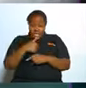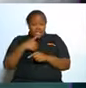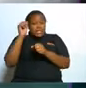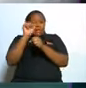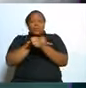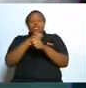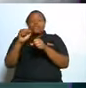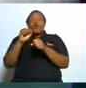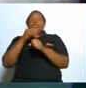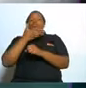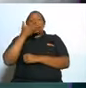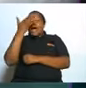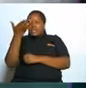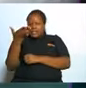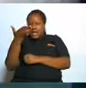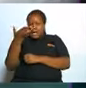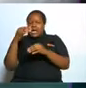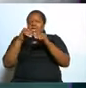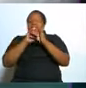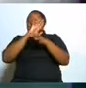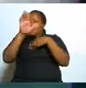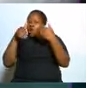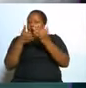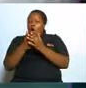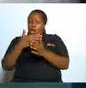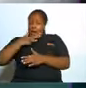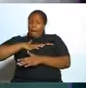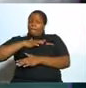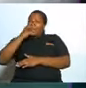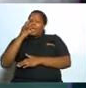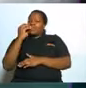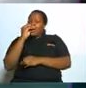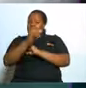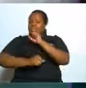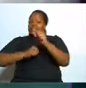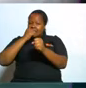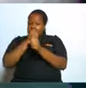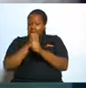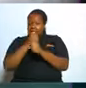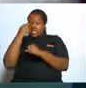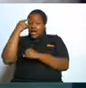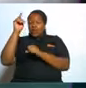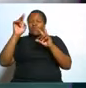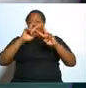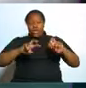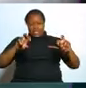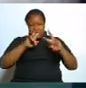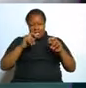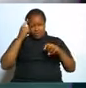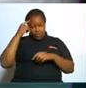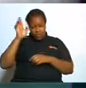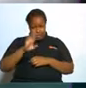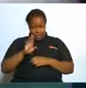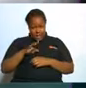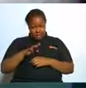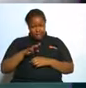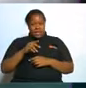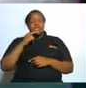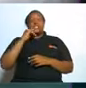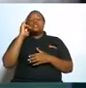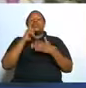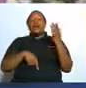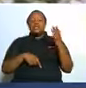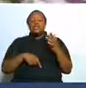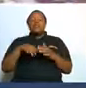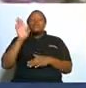answer despite my 30 years of research into the feminine soul is what does a woman